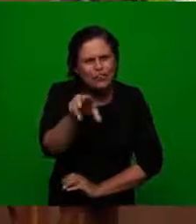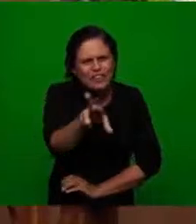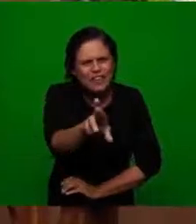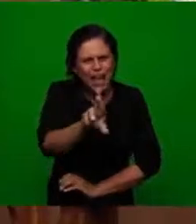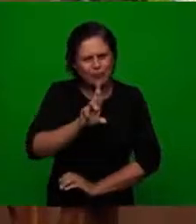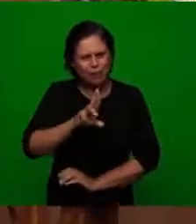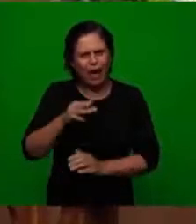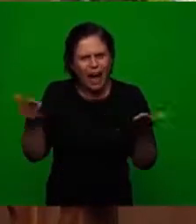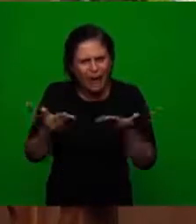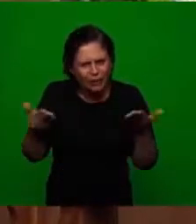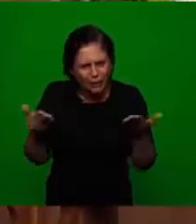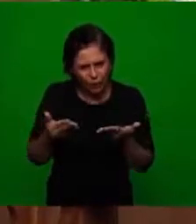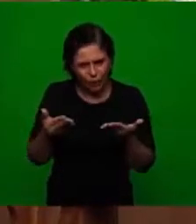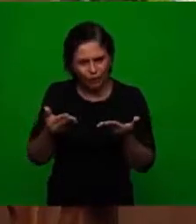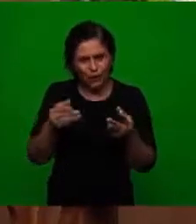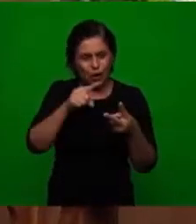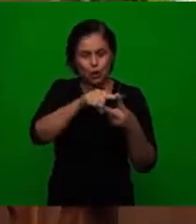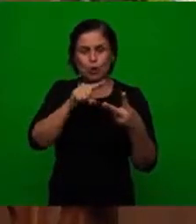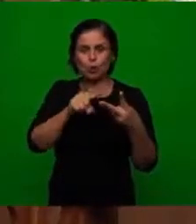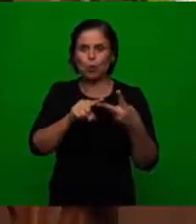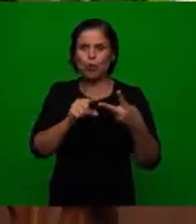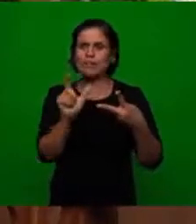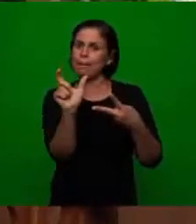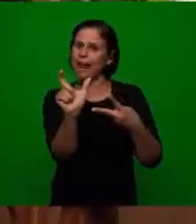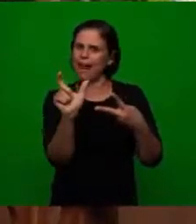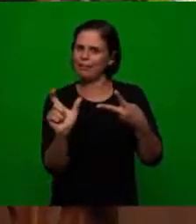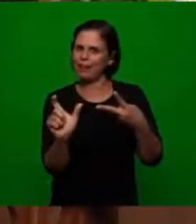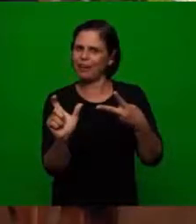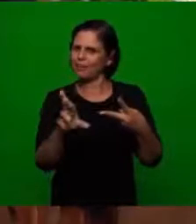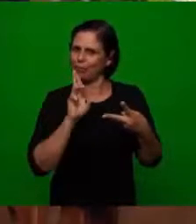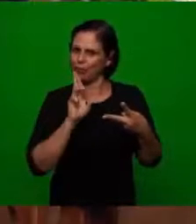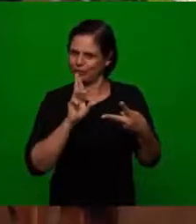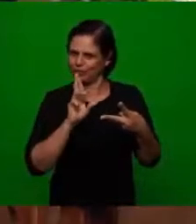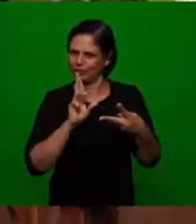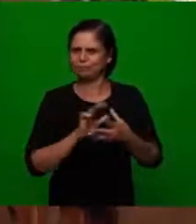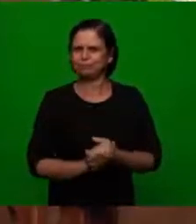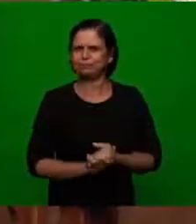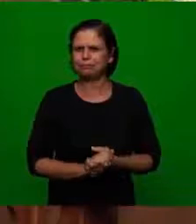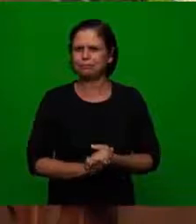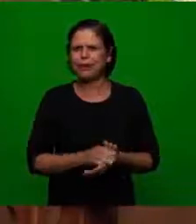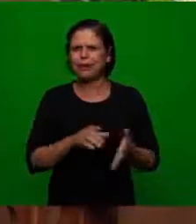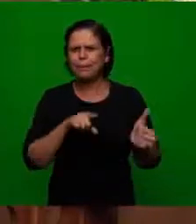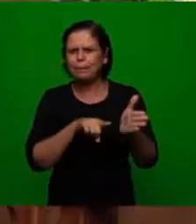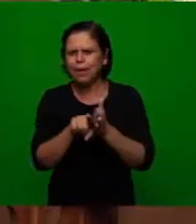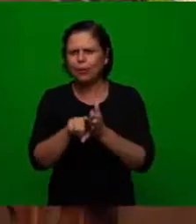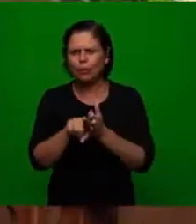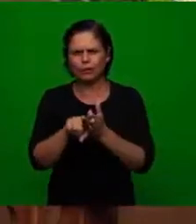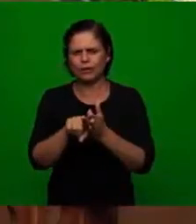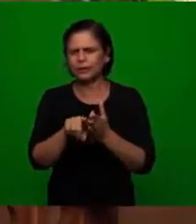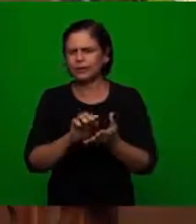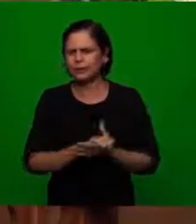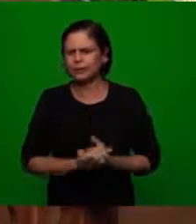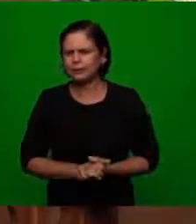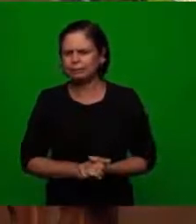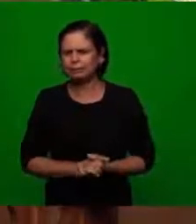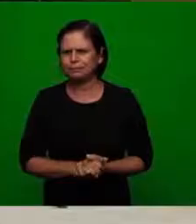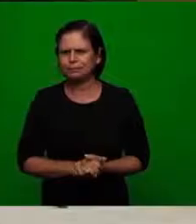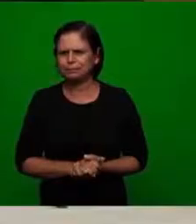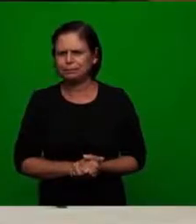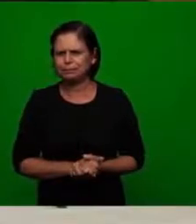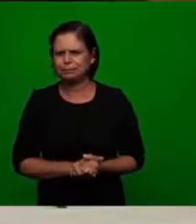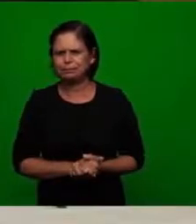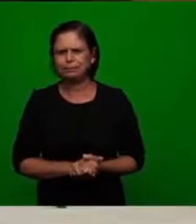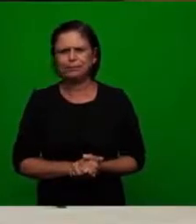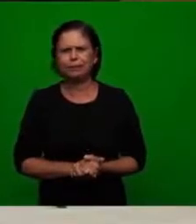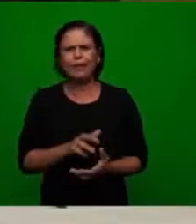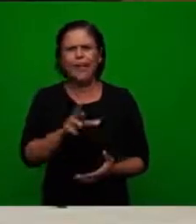church to answer now with two words so let's go answer with two words here